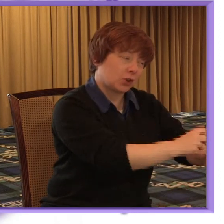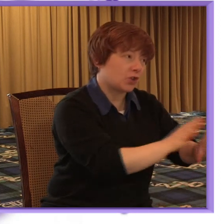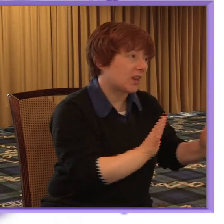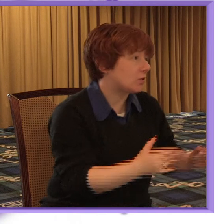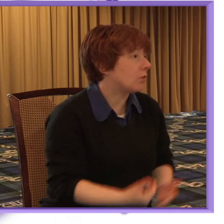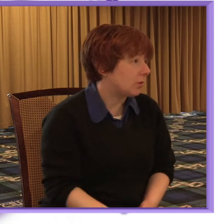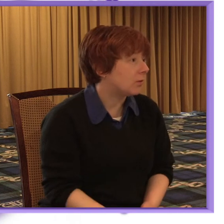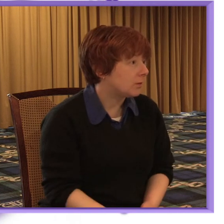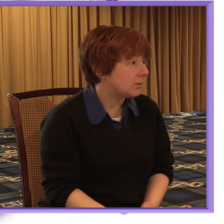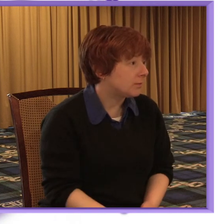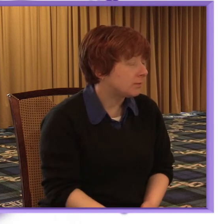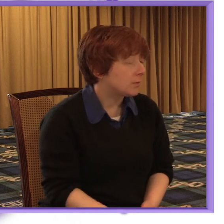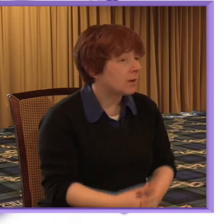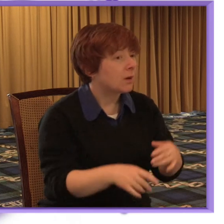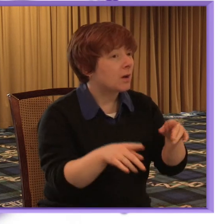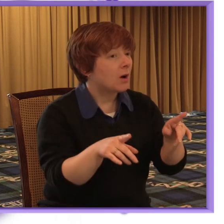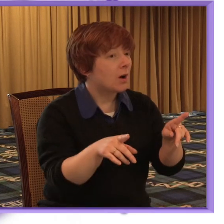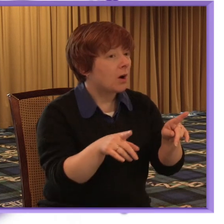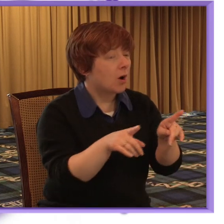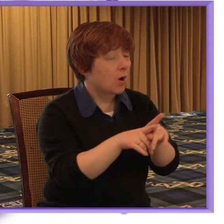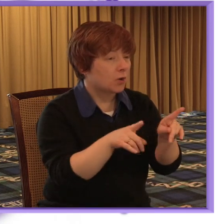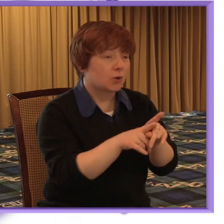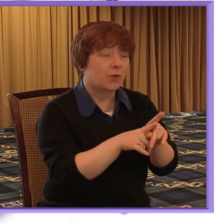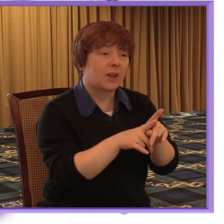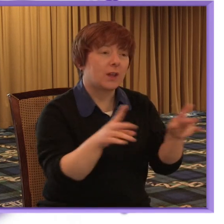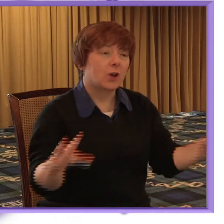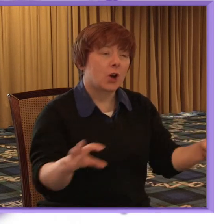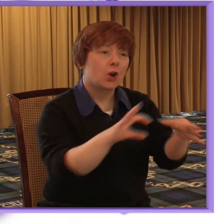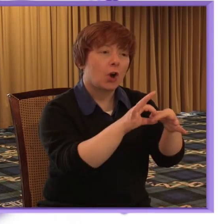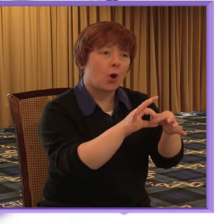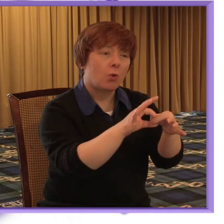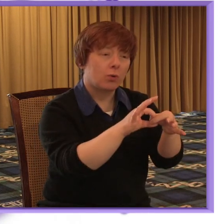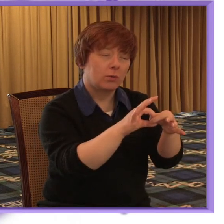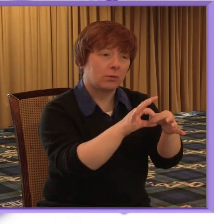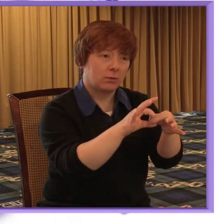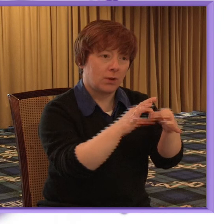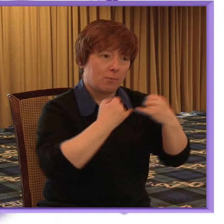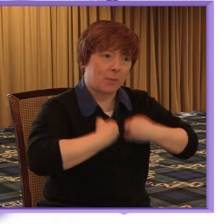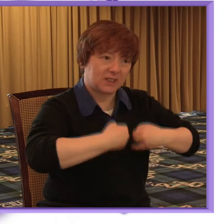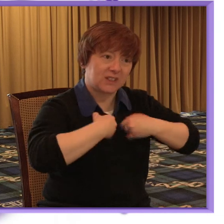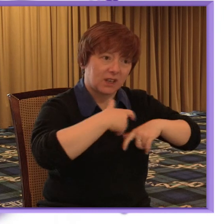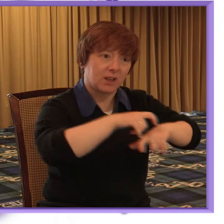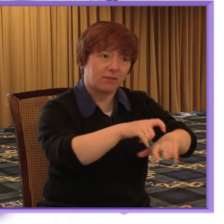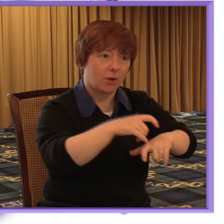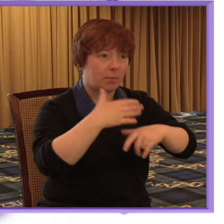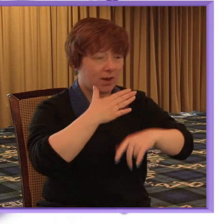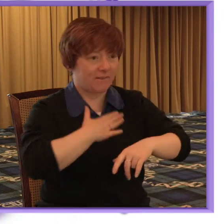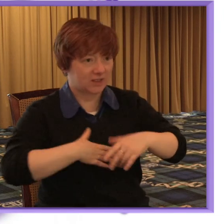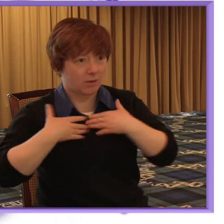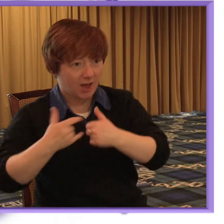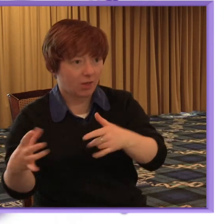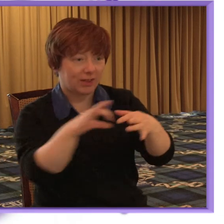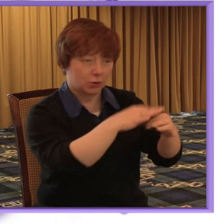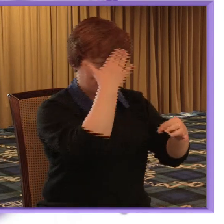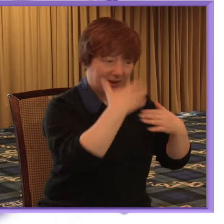additionally there's also disparity on the research of comorbid diseases and the disease burden in comparison to that as a result